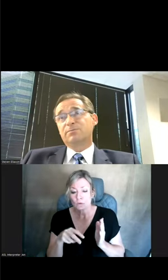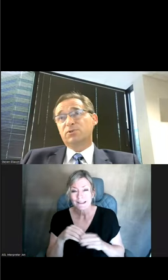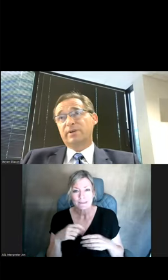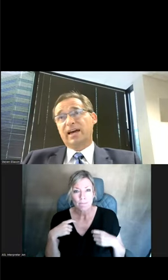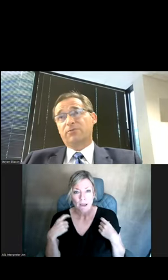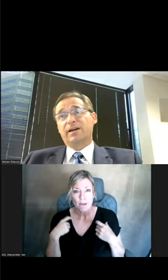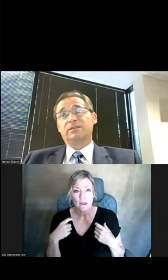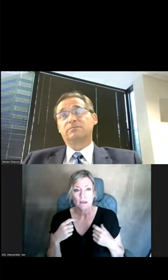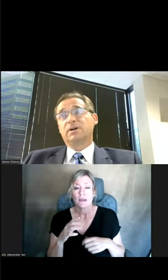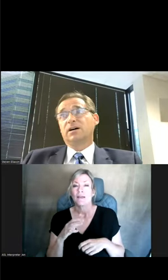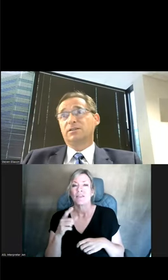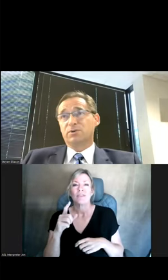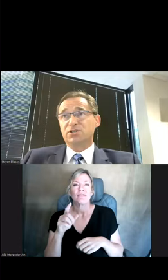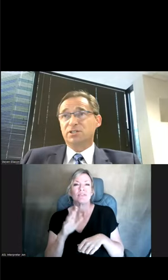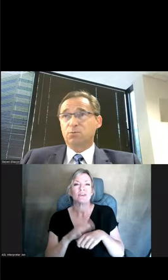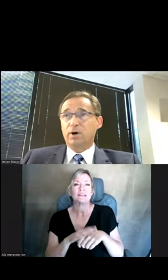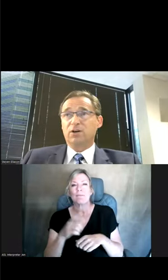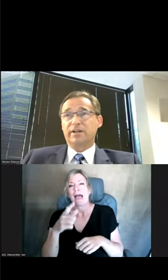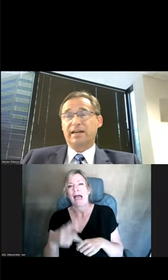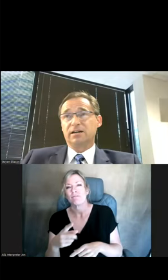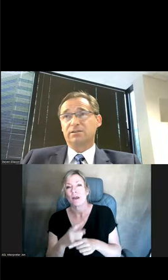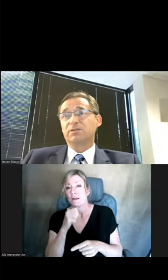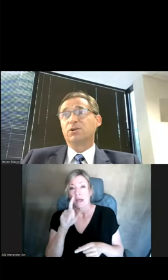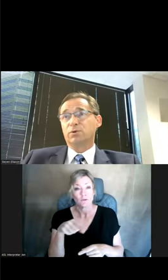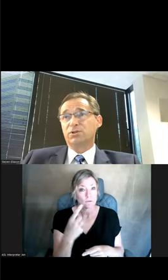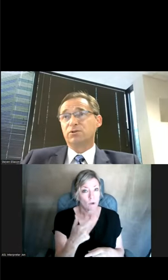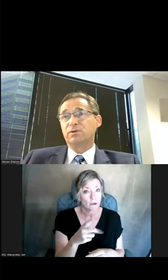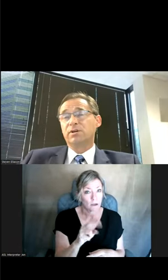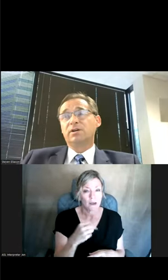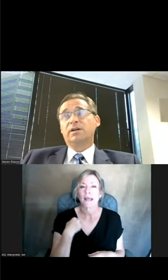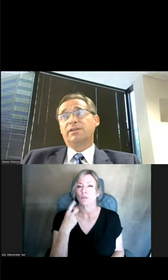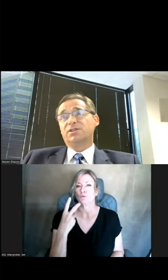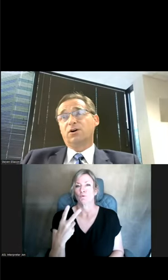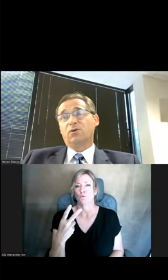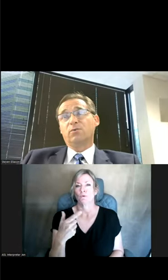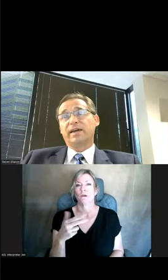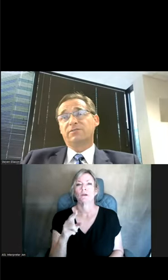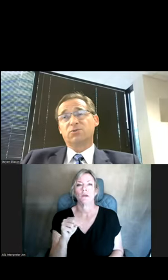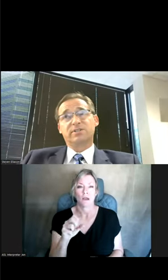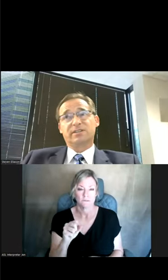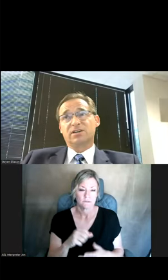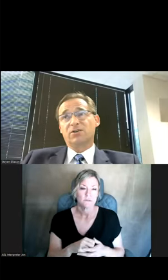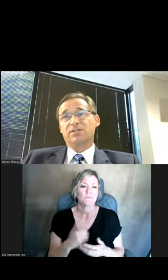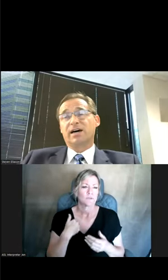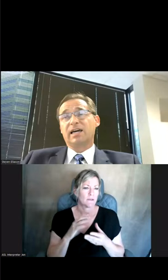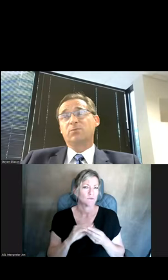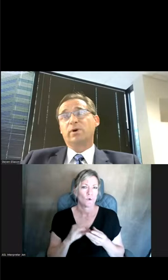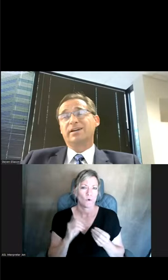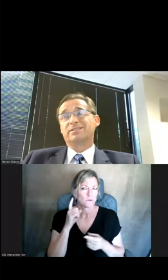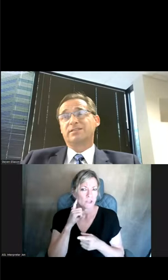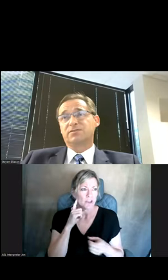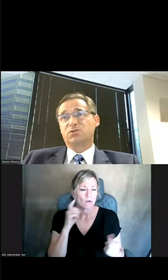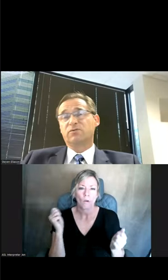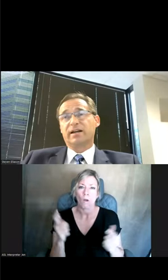The tip was only half right. There wasn't just one loaded handgun. There were two. And so we have stories like this all the time